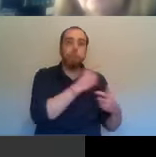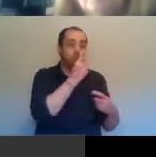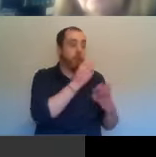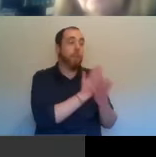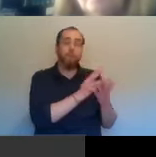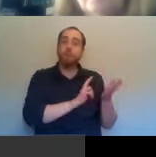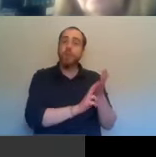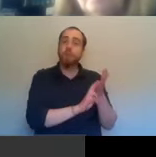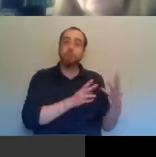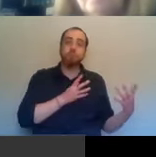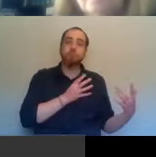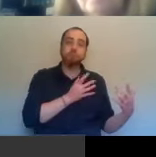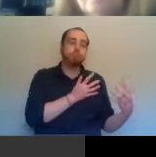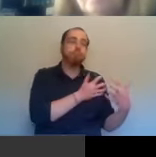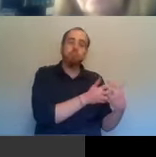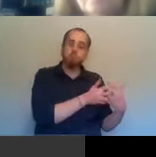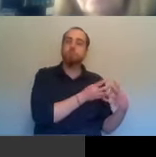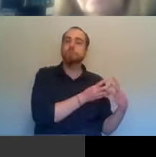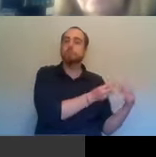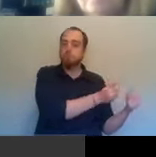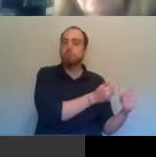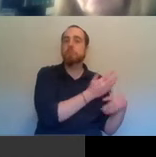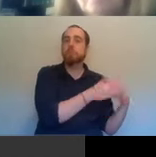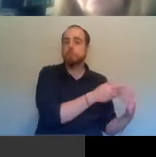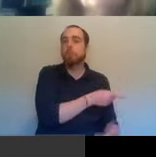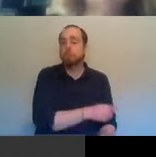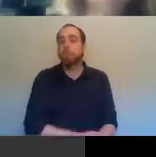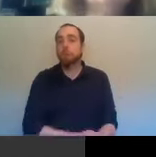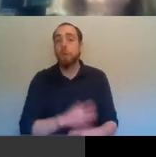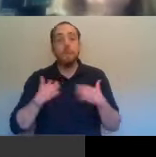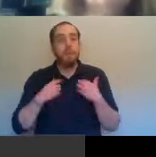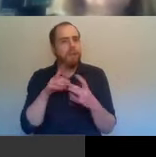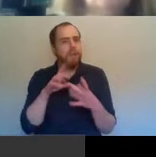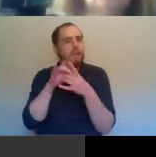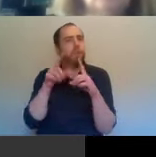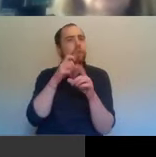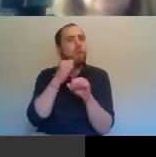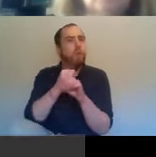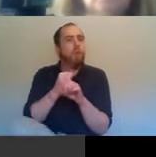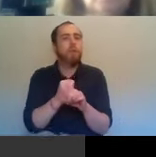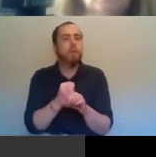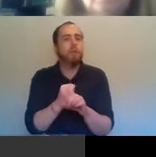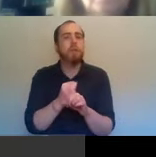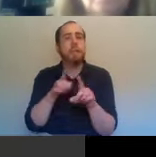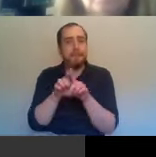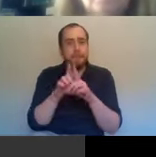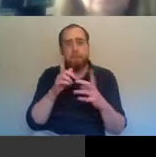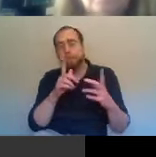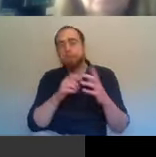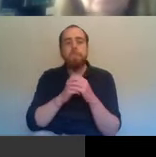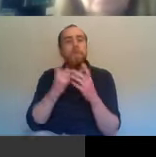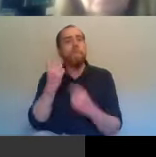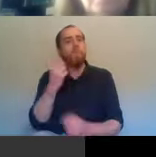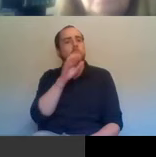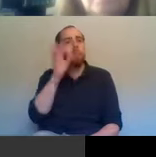um, people in Newton, Cunningham and Donegal. Um, just while you're there, Thomas, um, it's just one more, Alan Cully has said, the